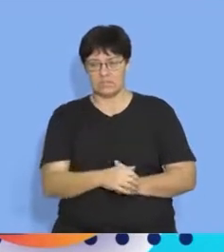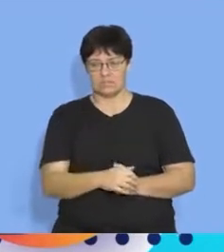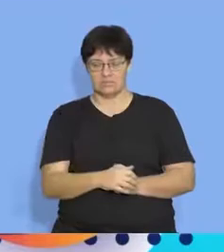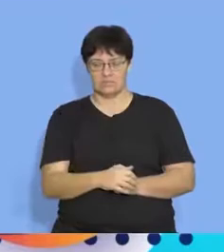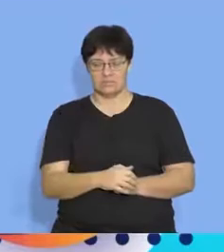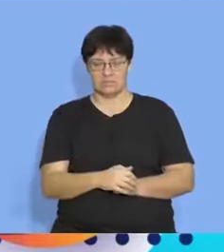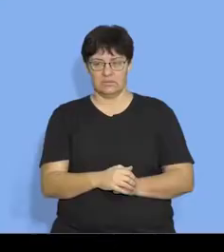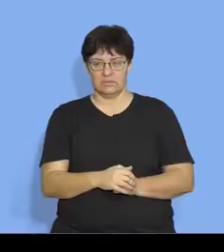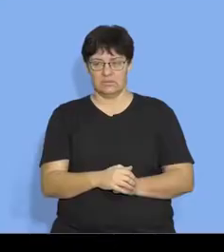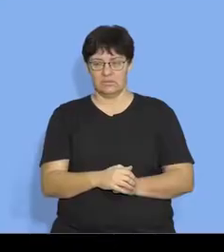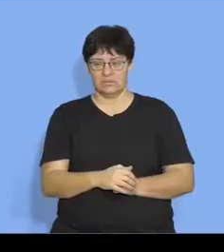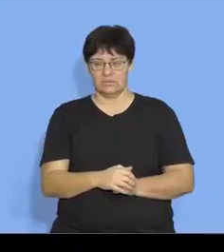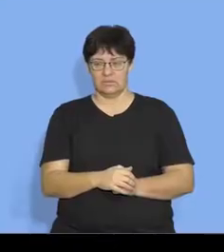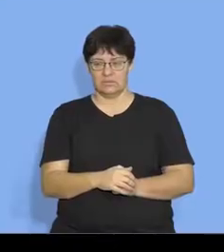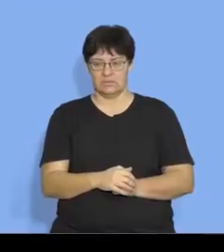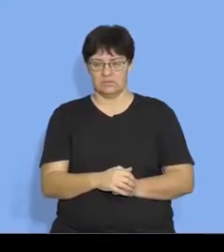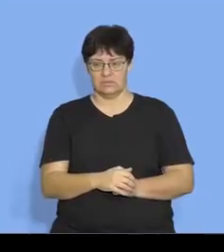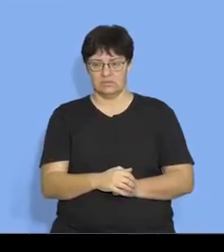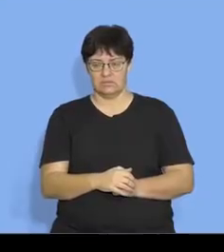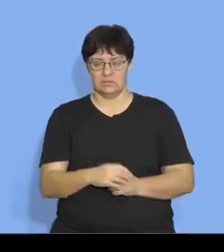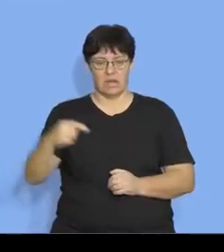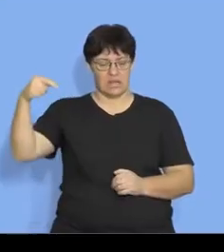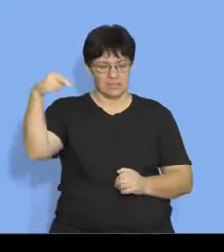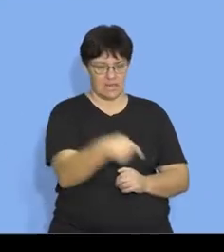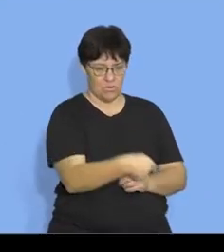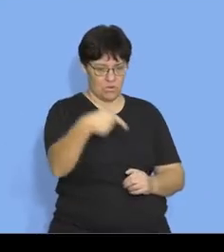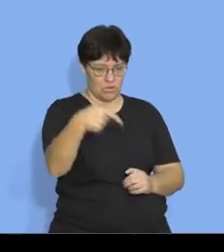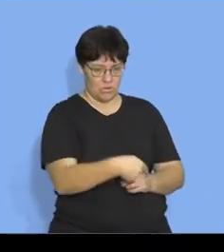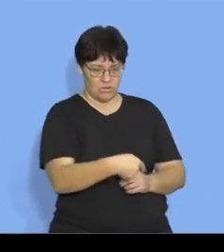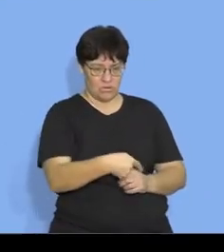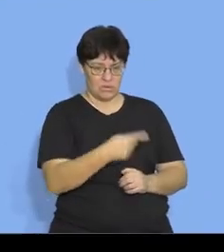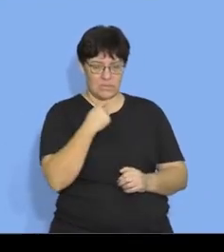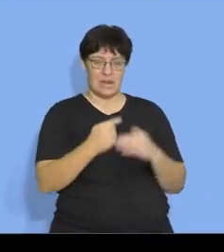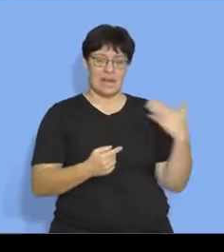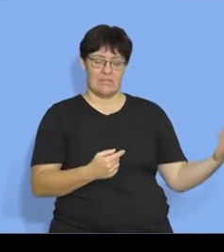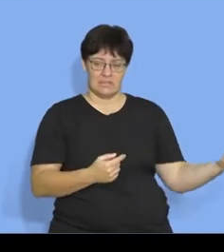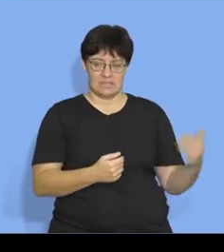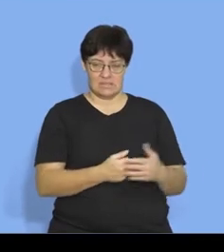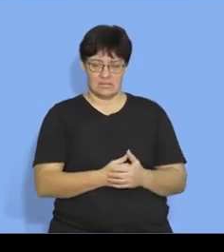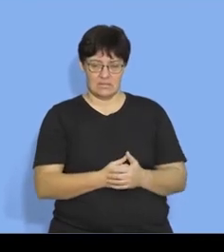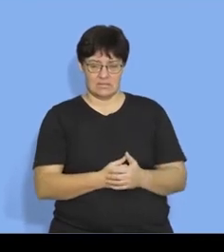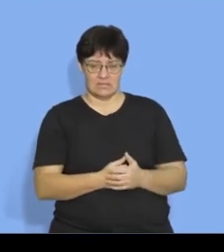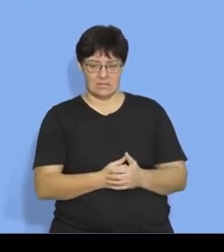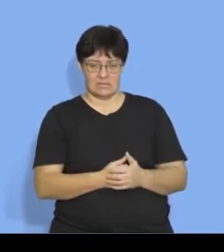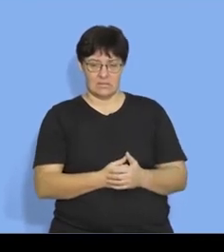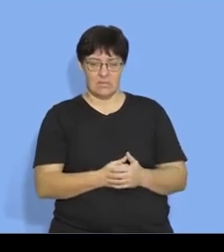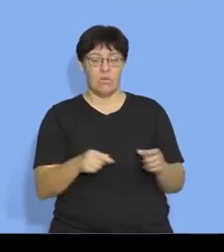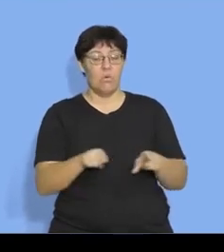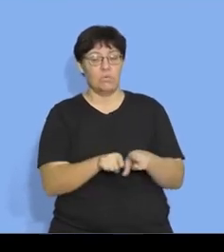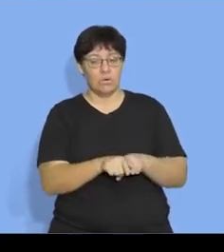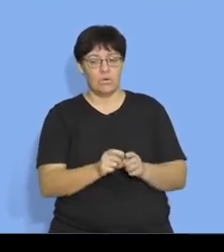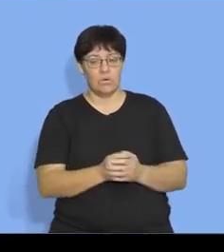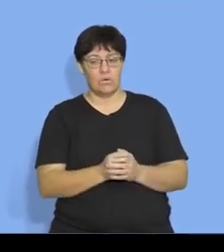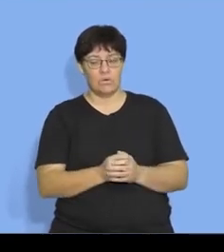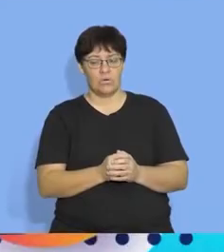i in the last diagram gave you down like this as being left we also